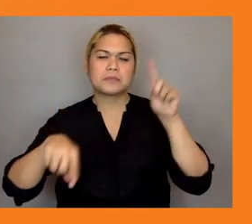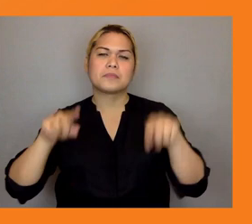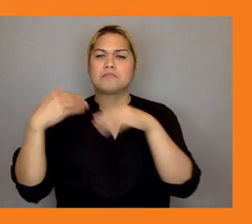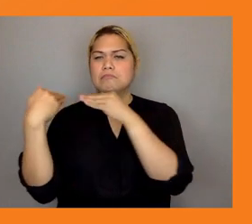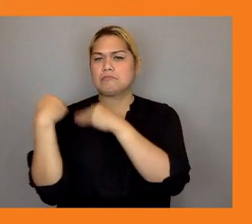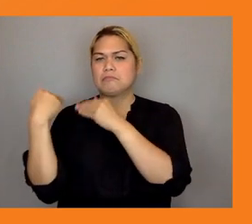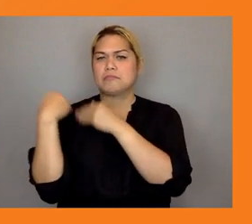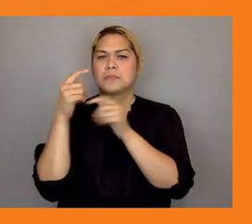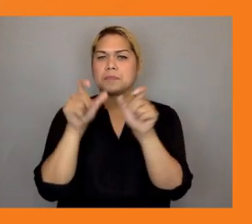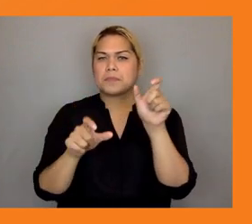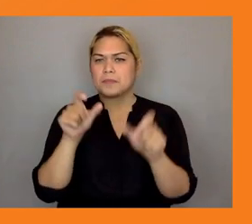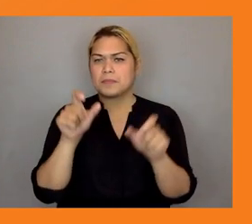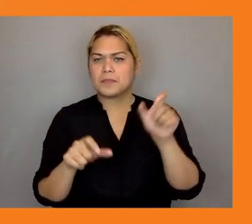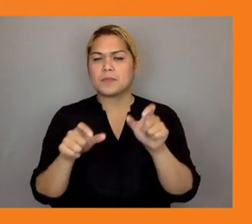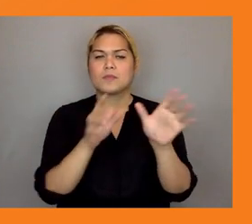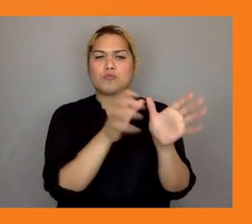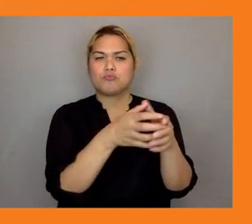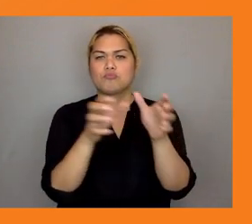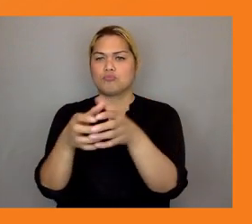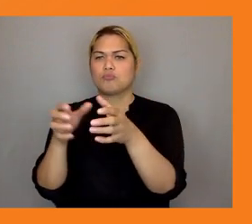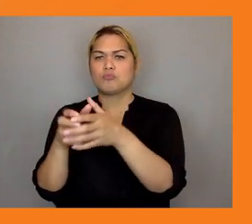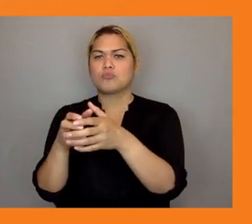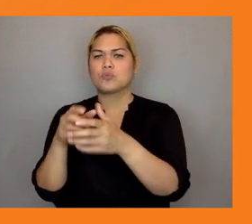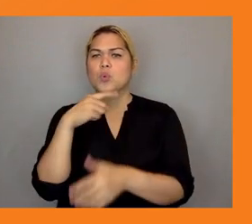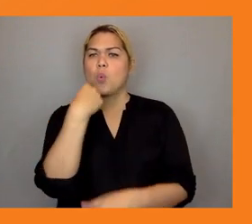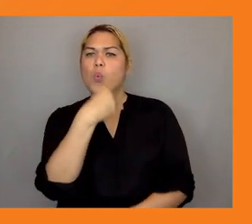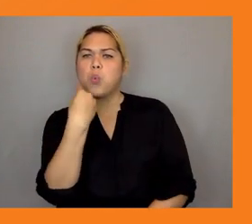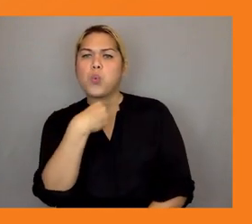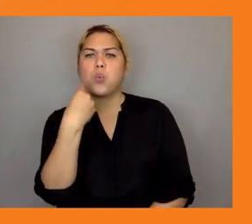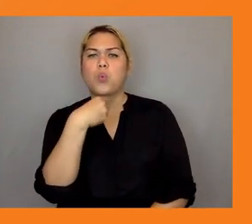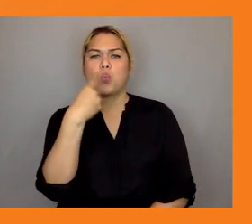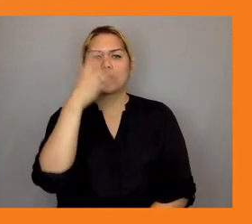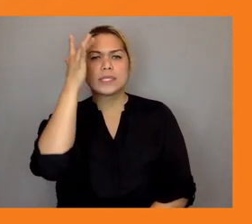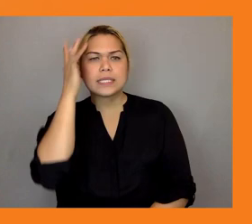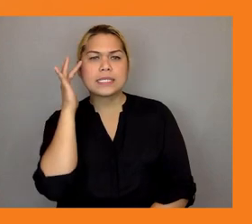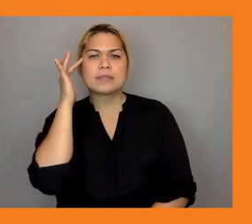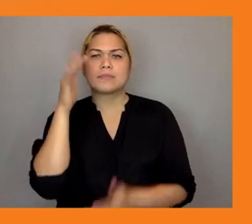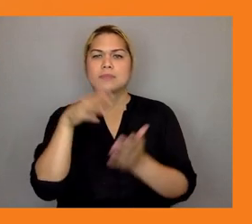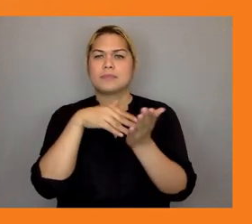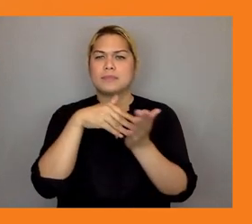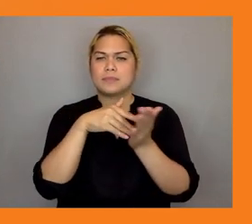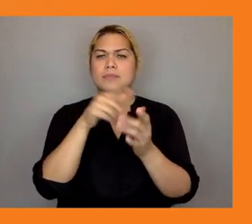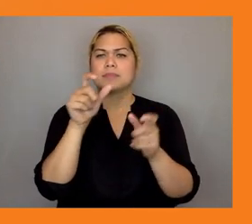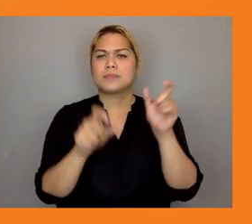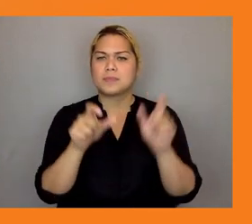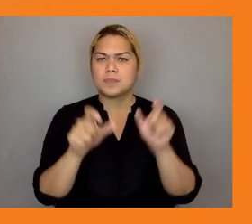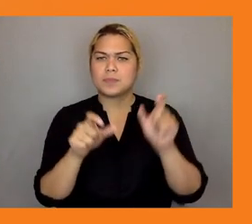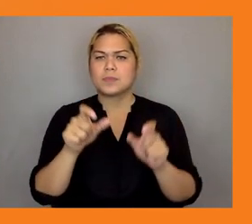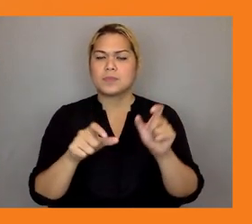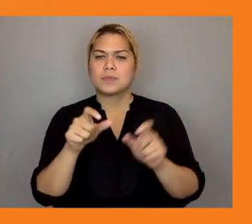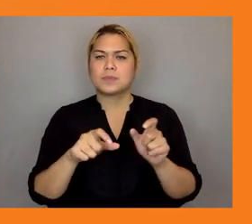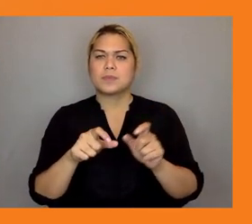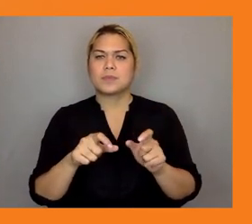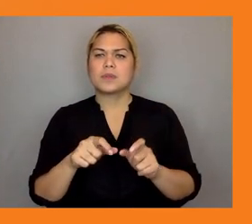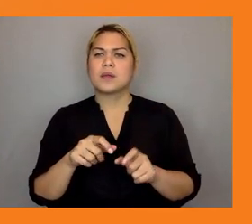and youth which we you know we're focused on today also the original discussion was heavily focused on the energy